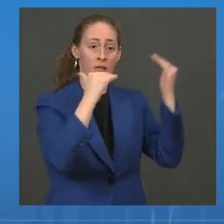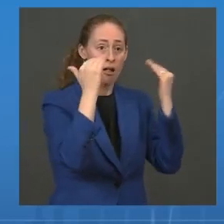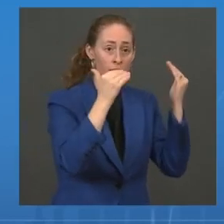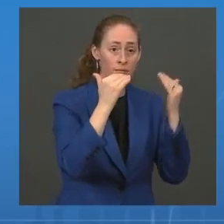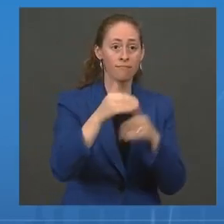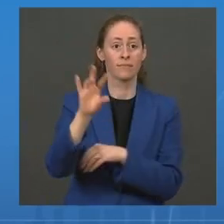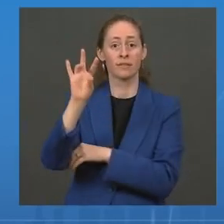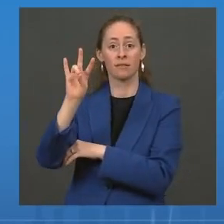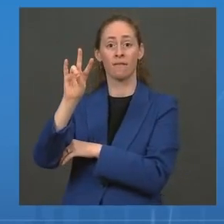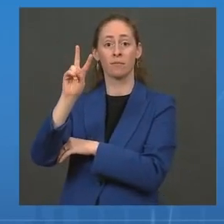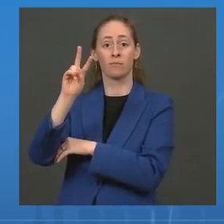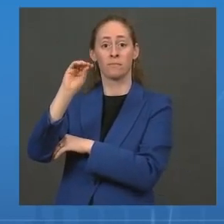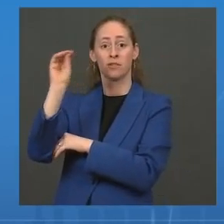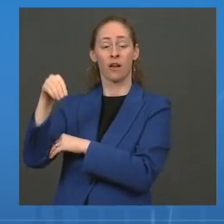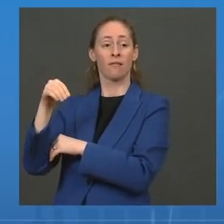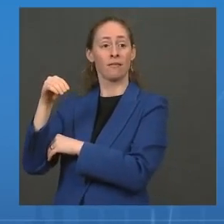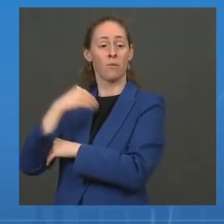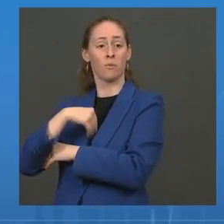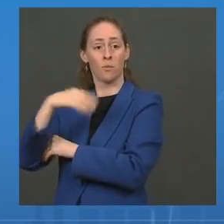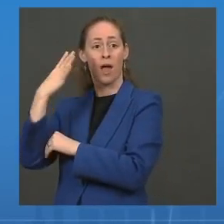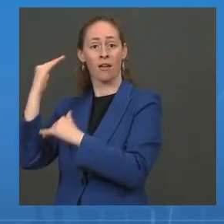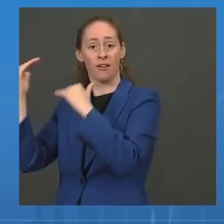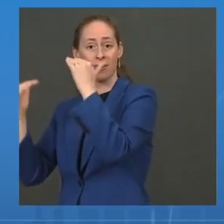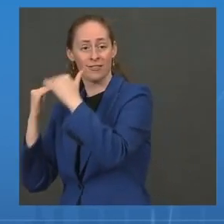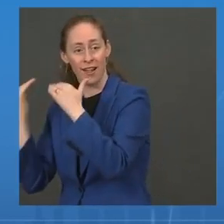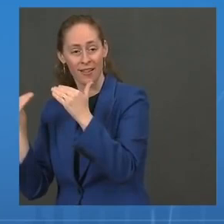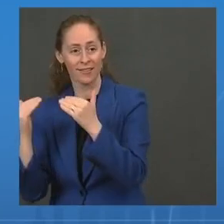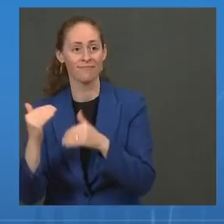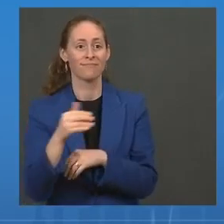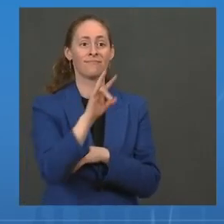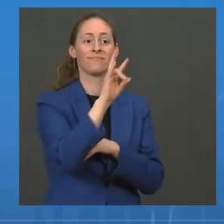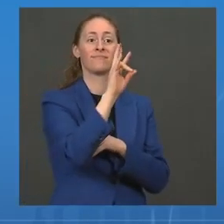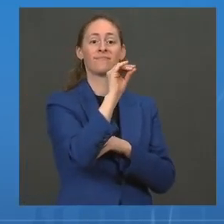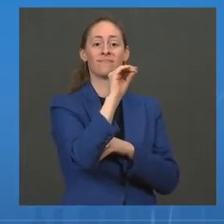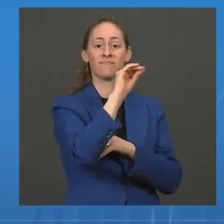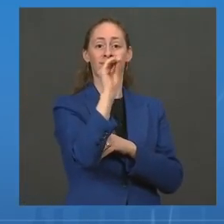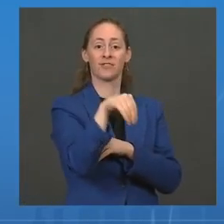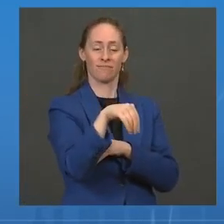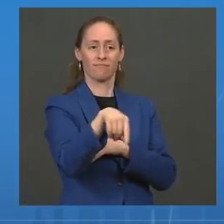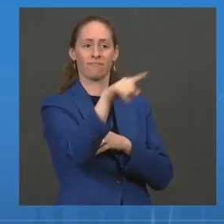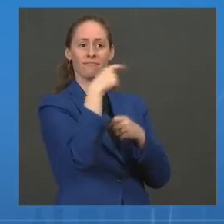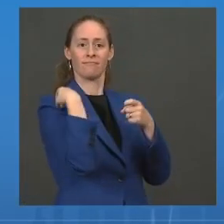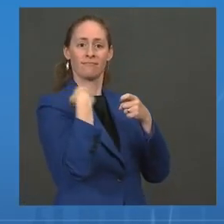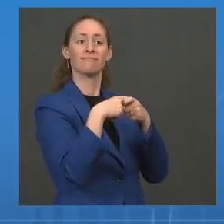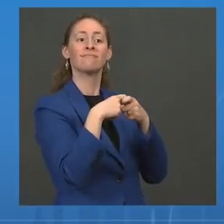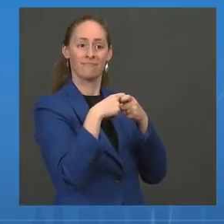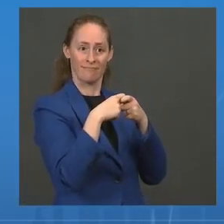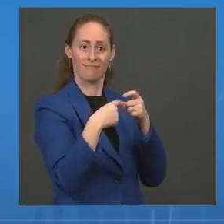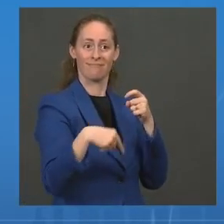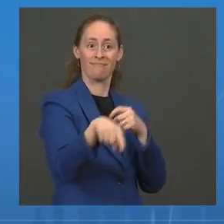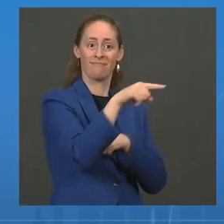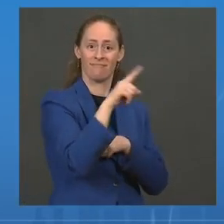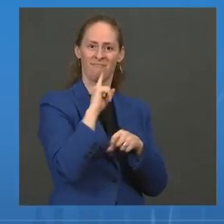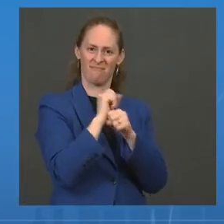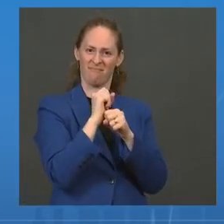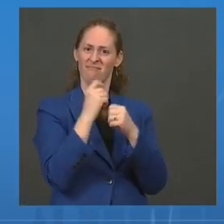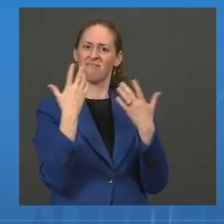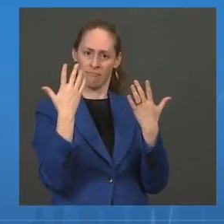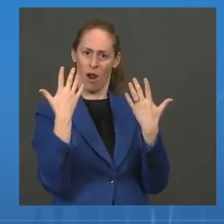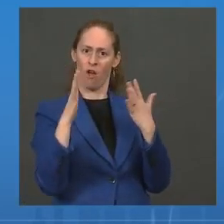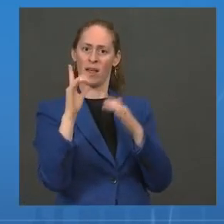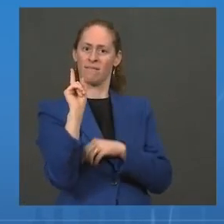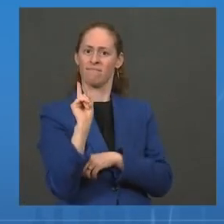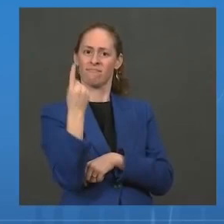70 percent of Hispanic adults had gotten at least their first shot by mid-October. We know we have more work to do,